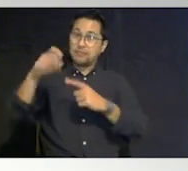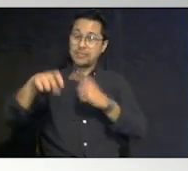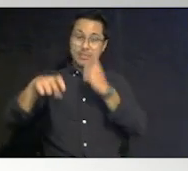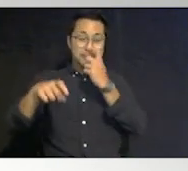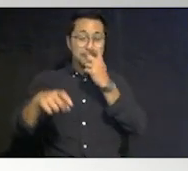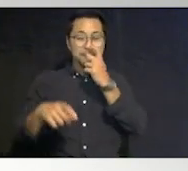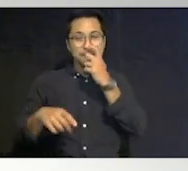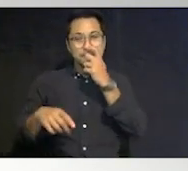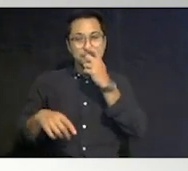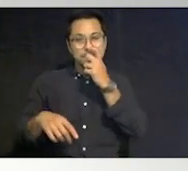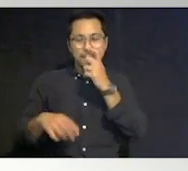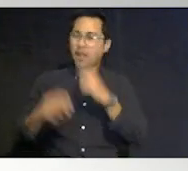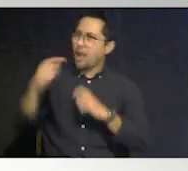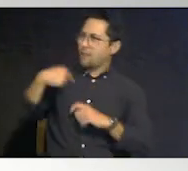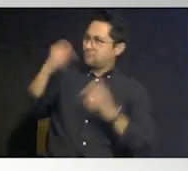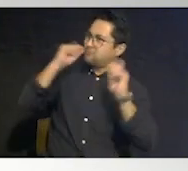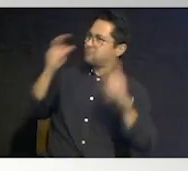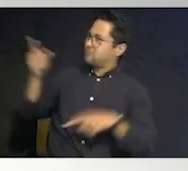told you can't register